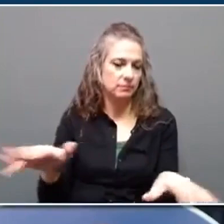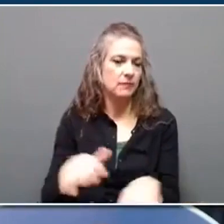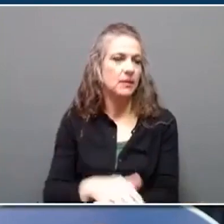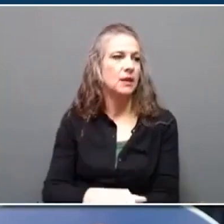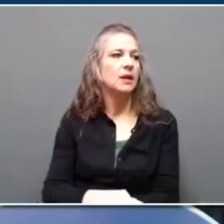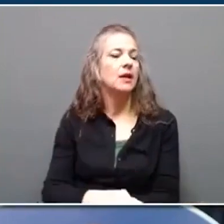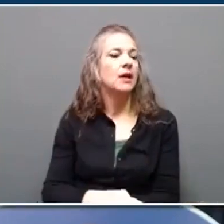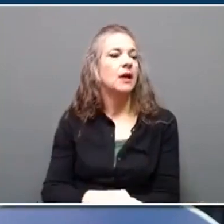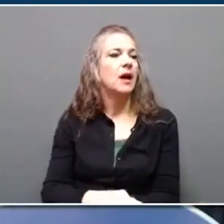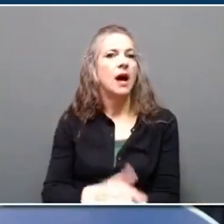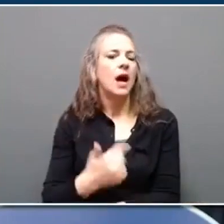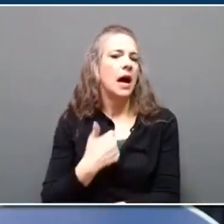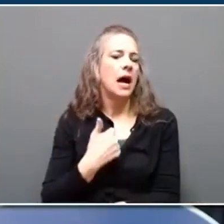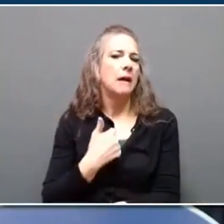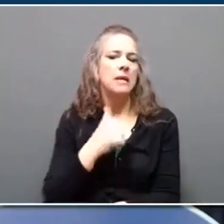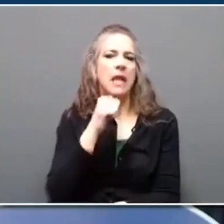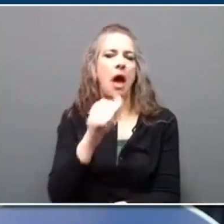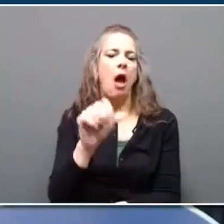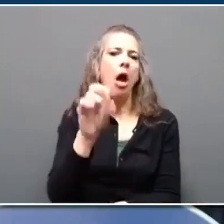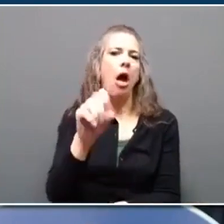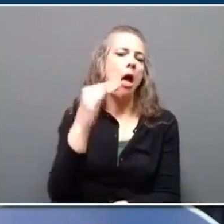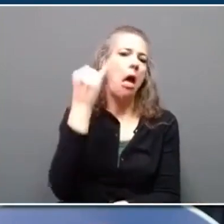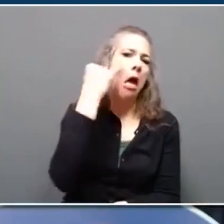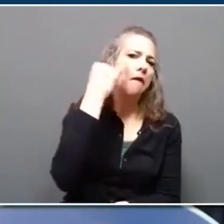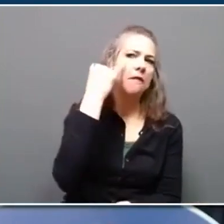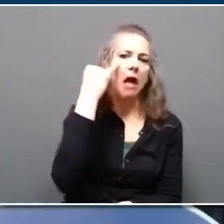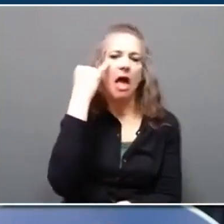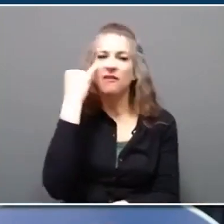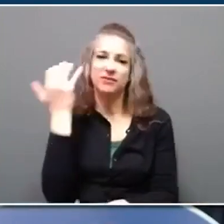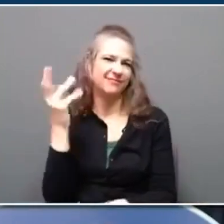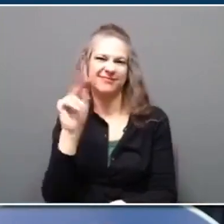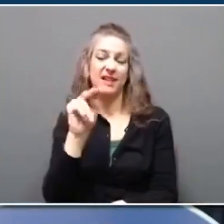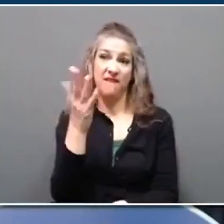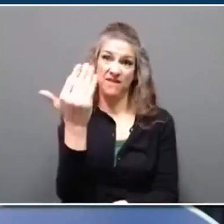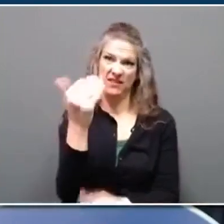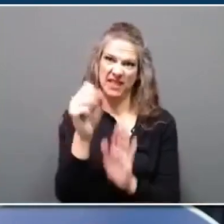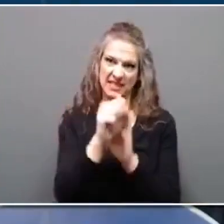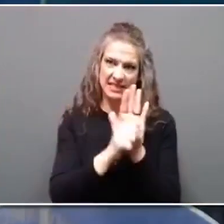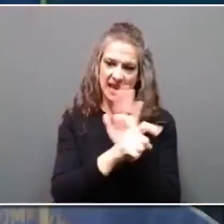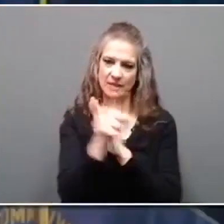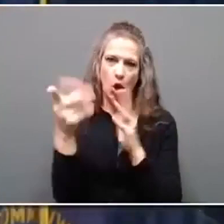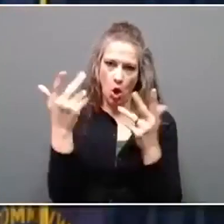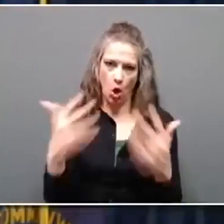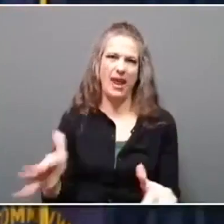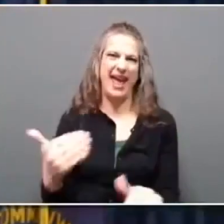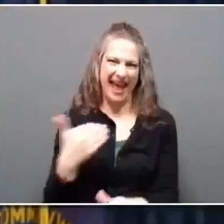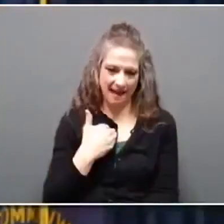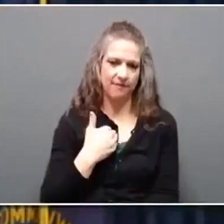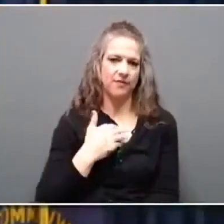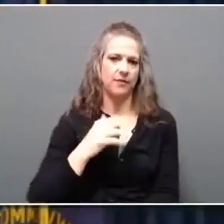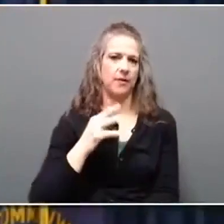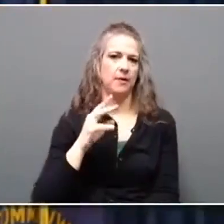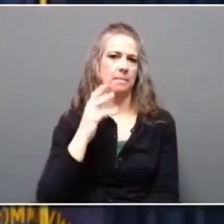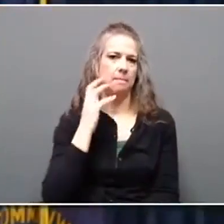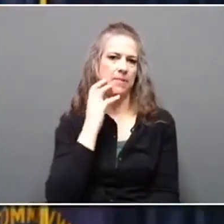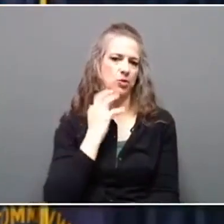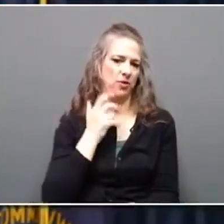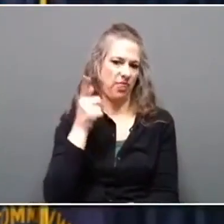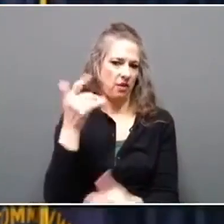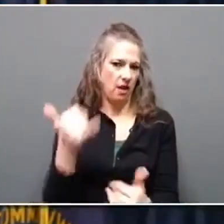an imaginary thing. There's at least 15 states who have already reported cases this year. We had to work with the Ohio Department